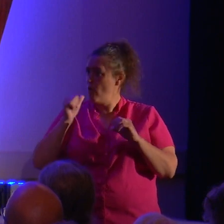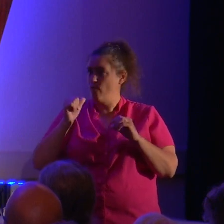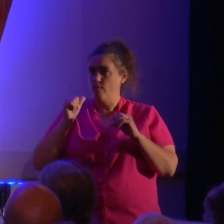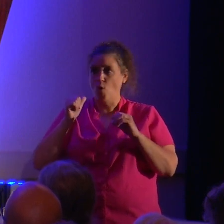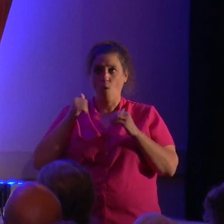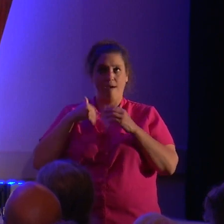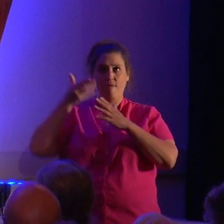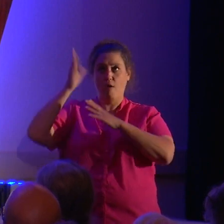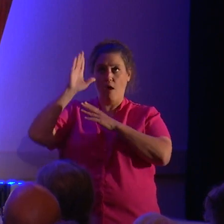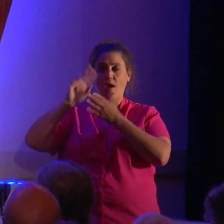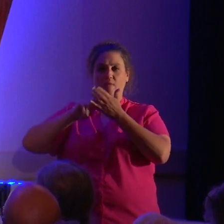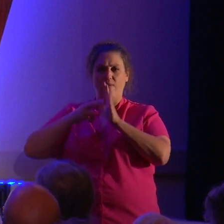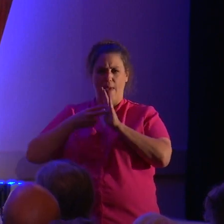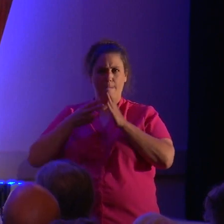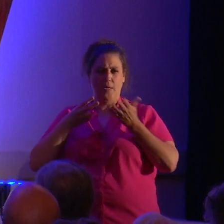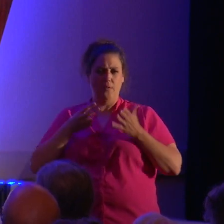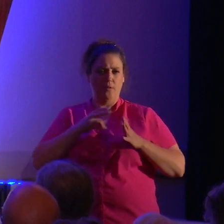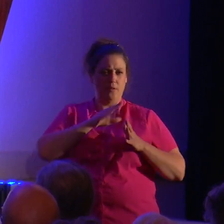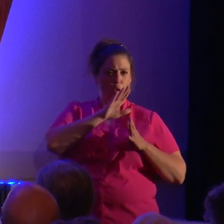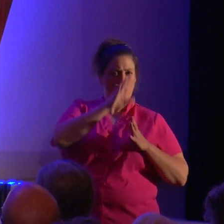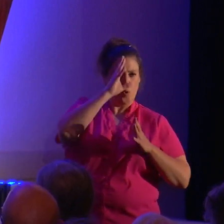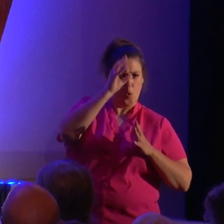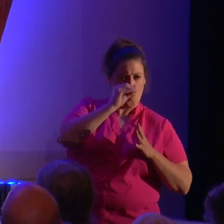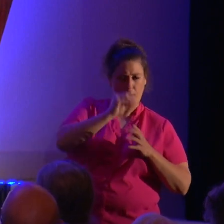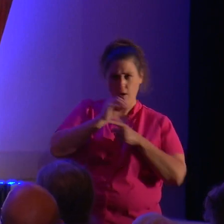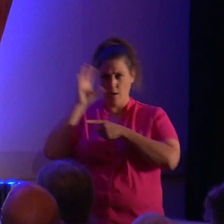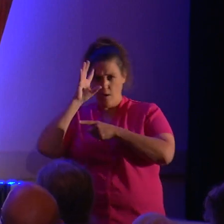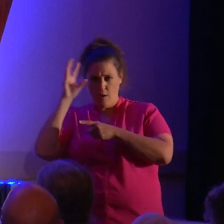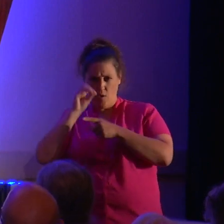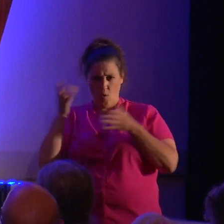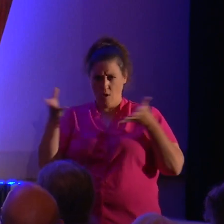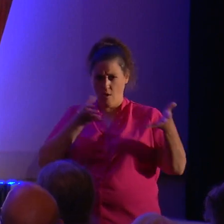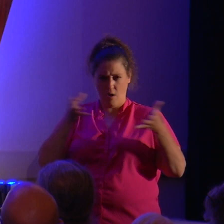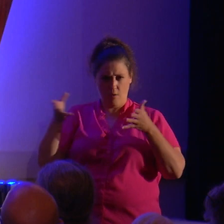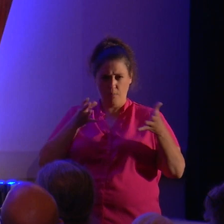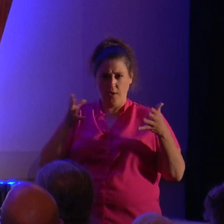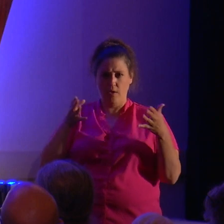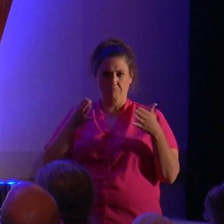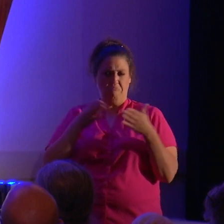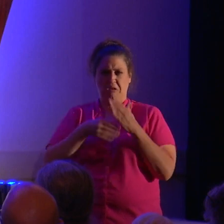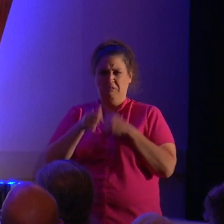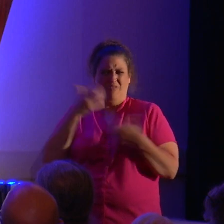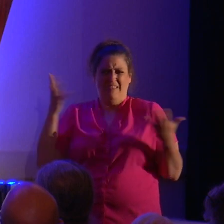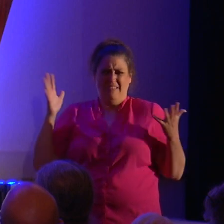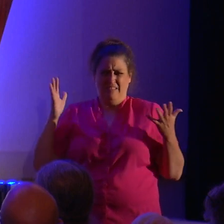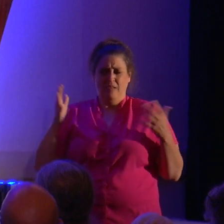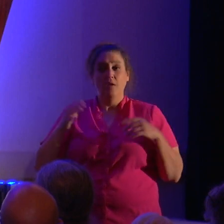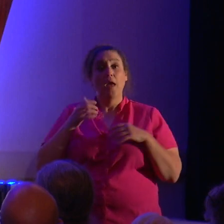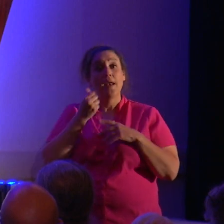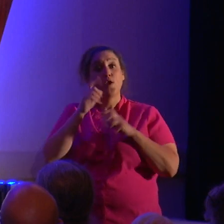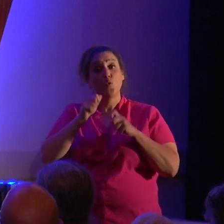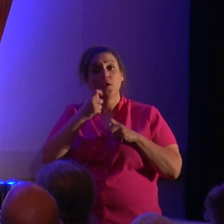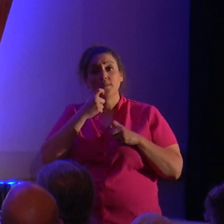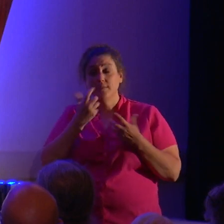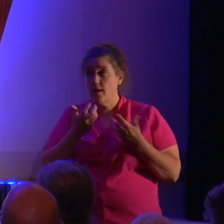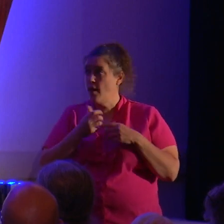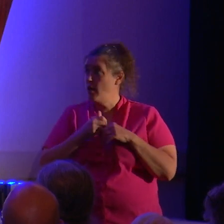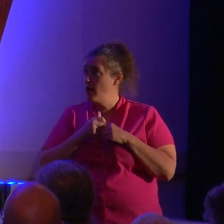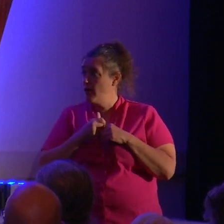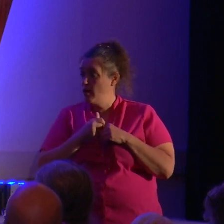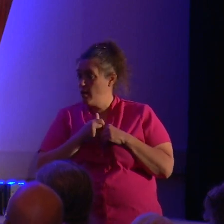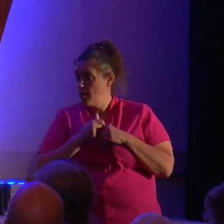word about what's right versus someone else's. You don't have a God to point to. And anyone can say, like the schoolyard